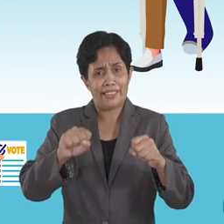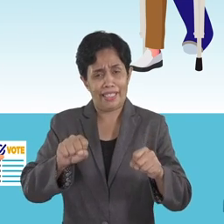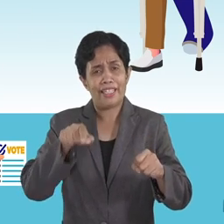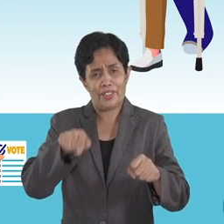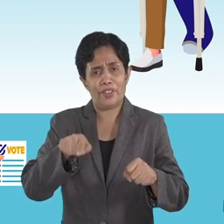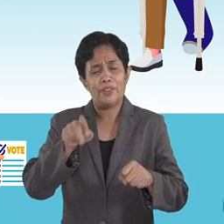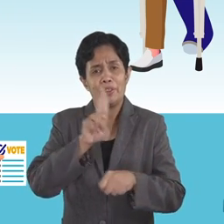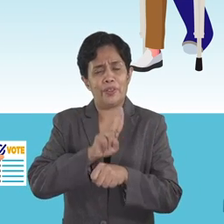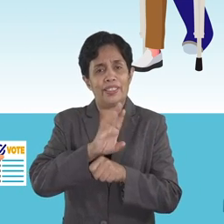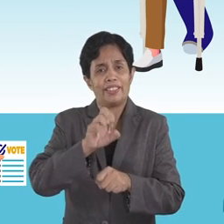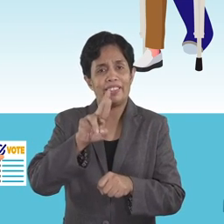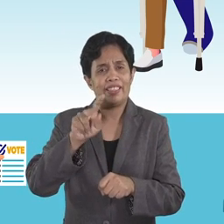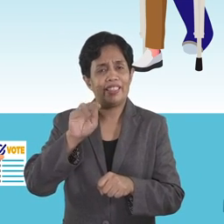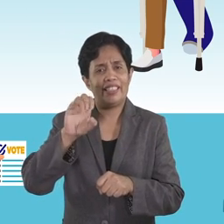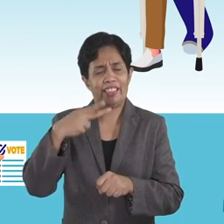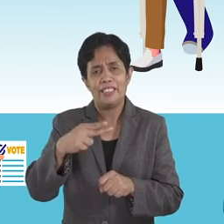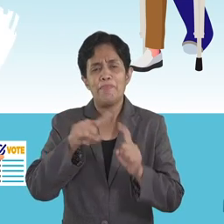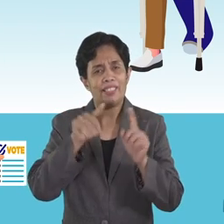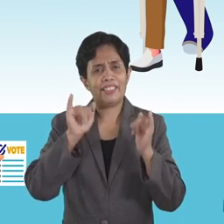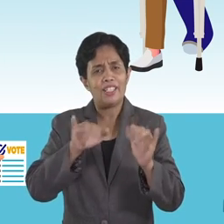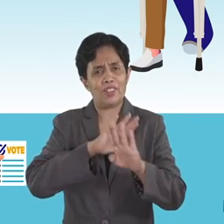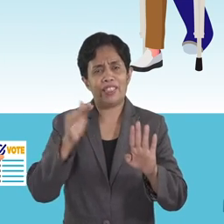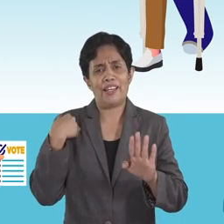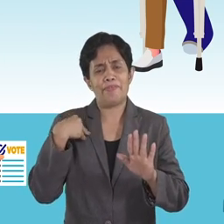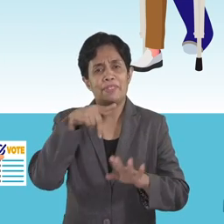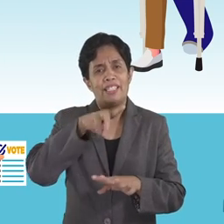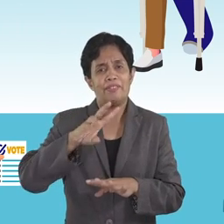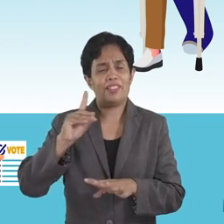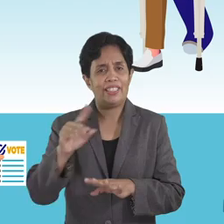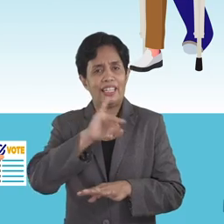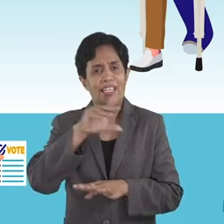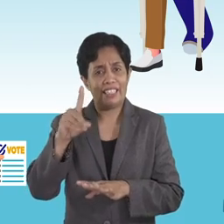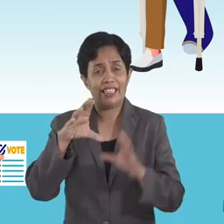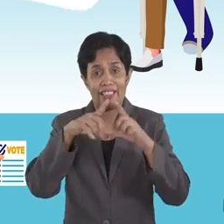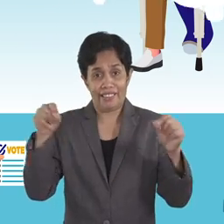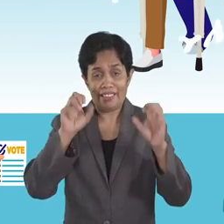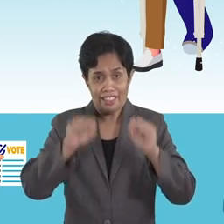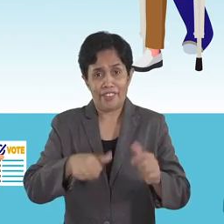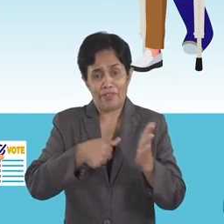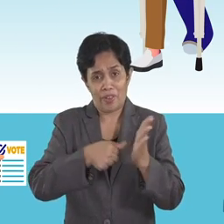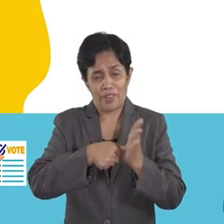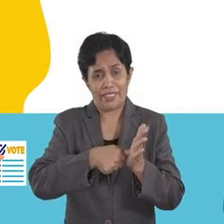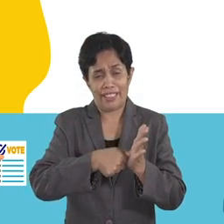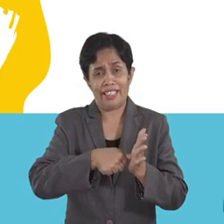crutches, but I still don't have my PWD ID card. Can I vote in an EAPP?